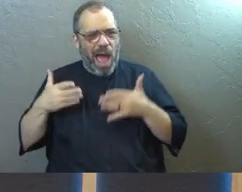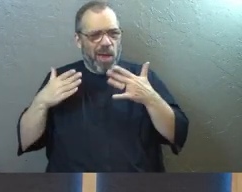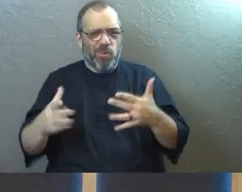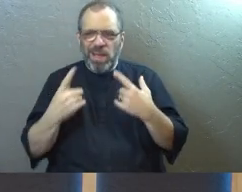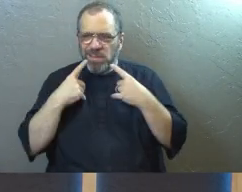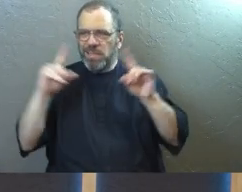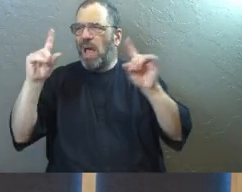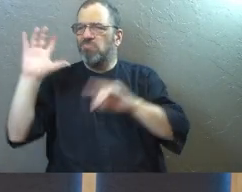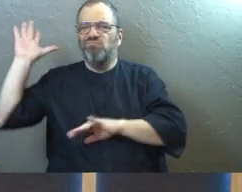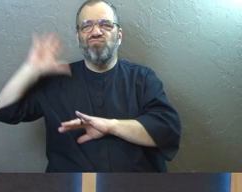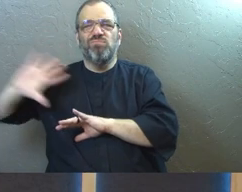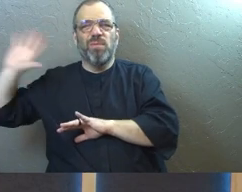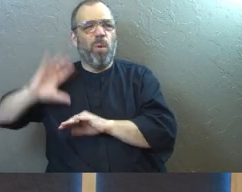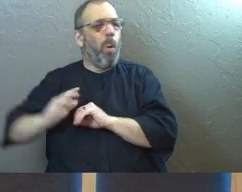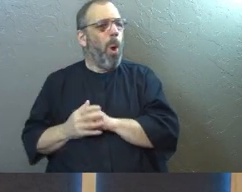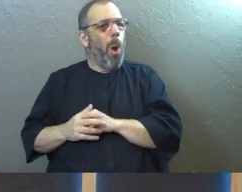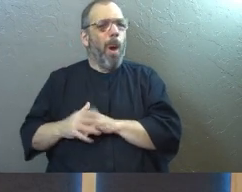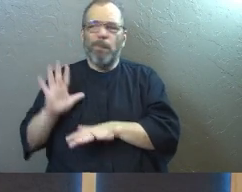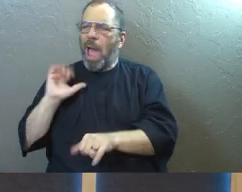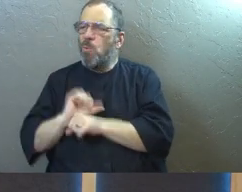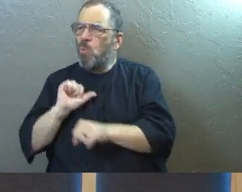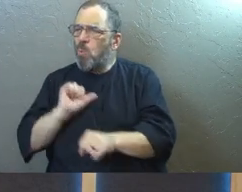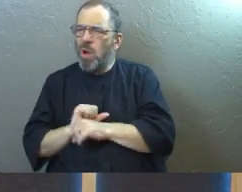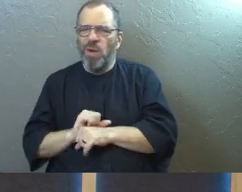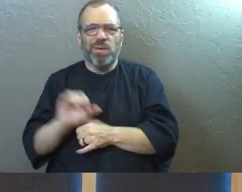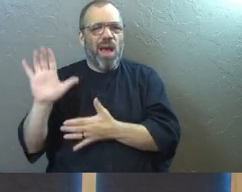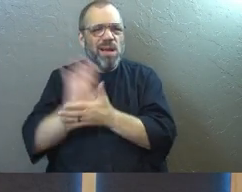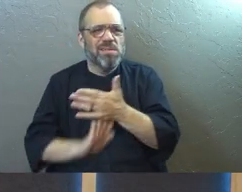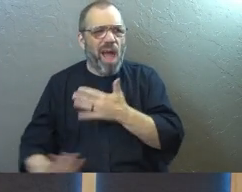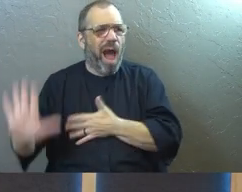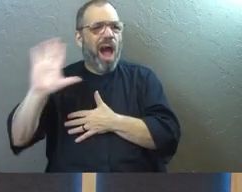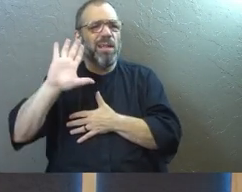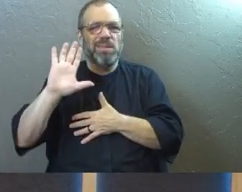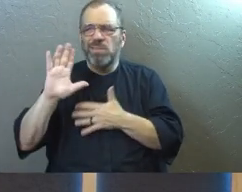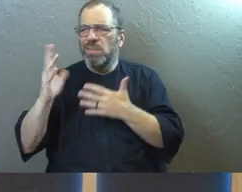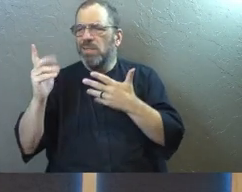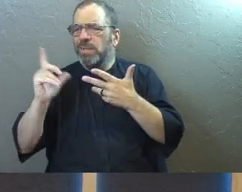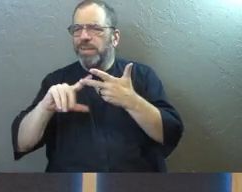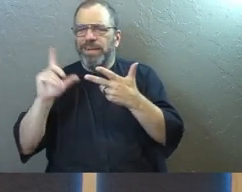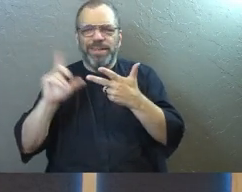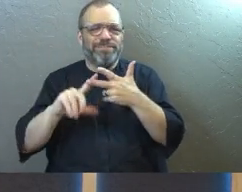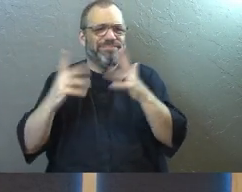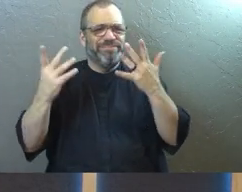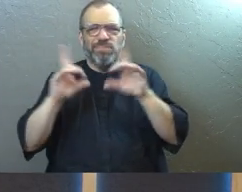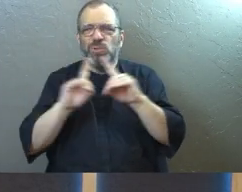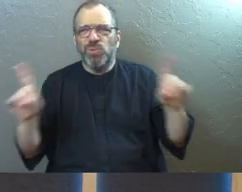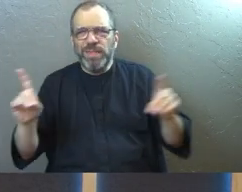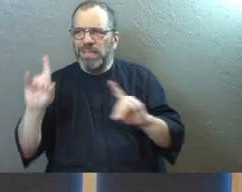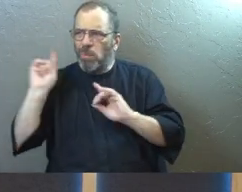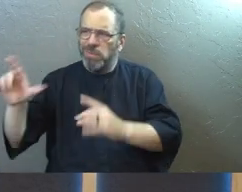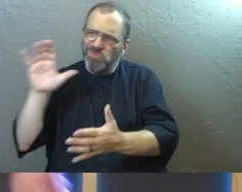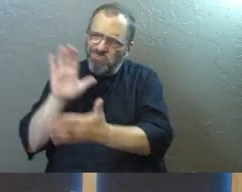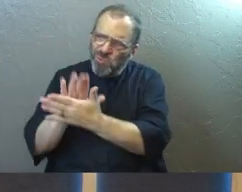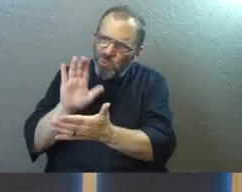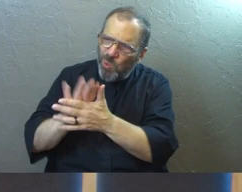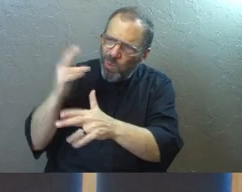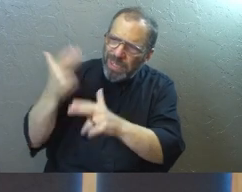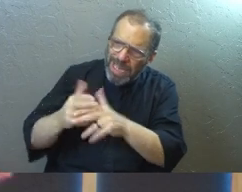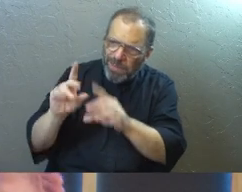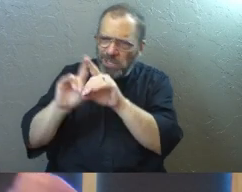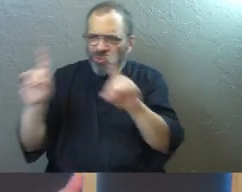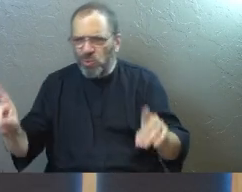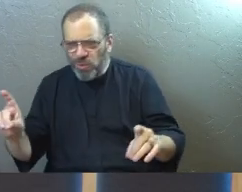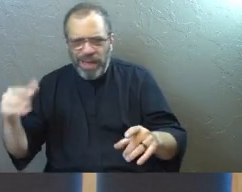I've succeeded in the past, into my accomplishments. So your roots grow down into your education. I went to this school. I got this